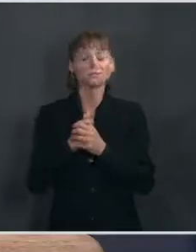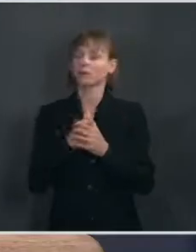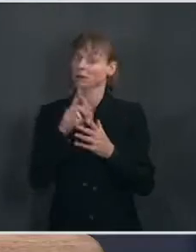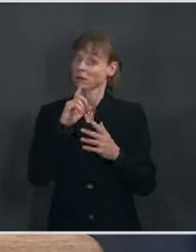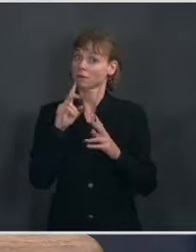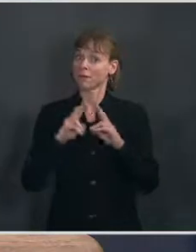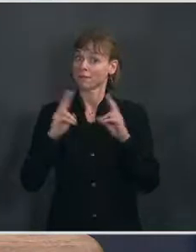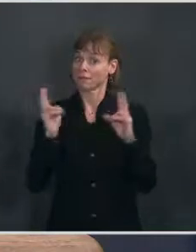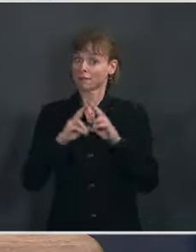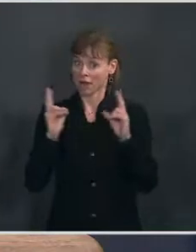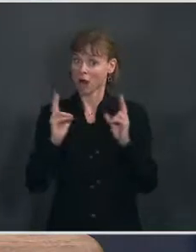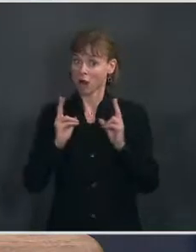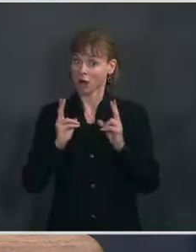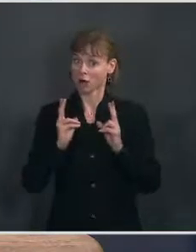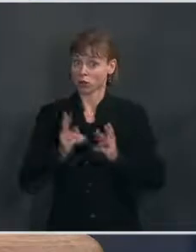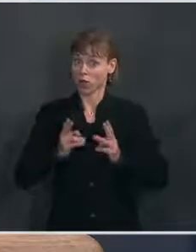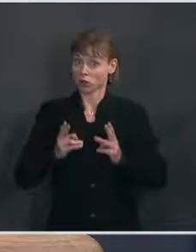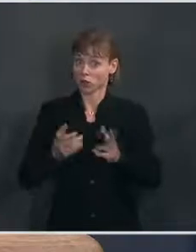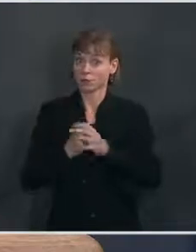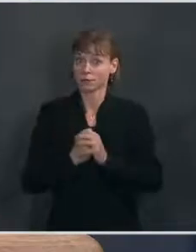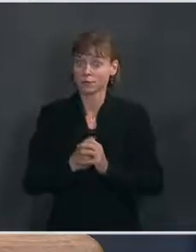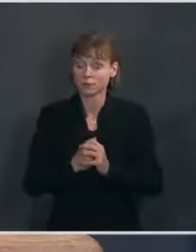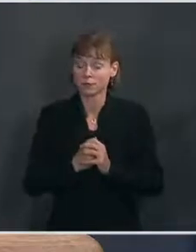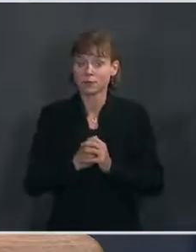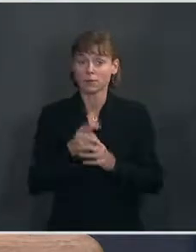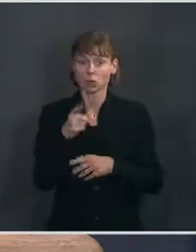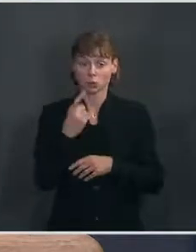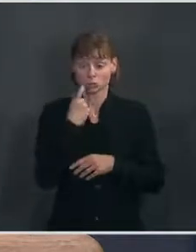incredibly urgent. And as you noted, there is